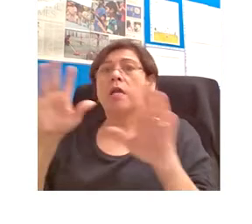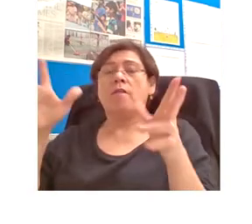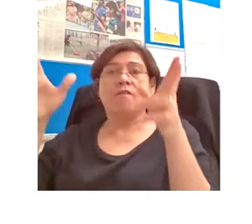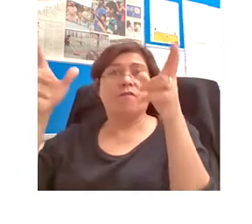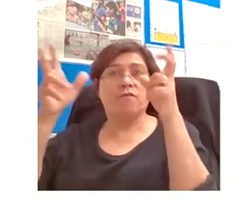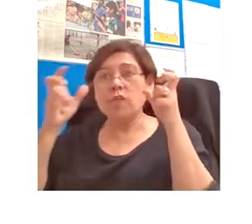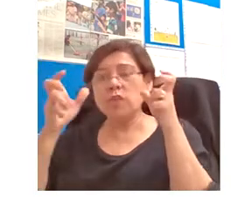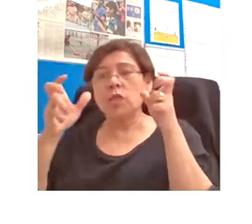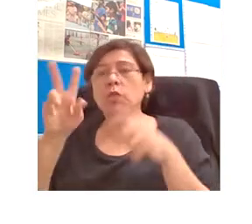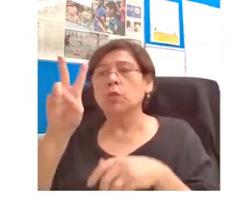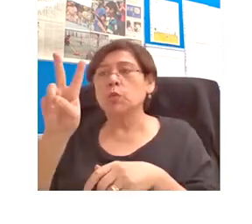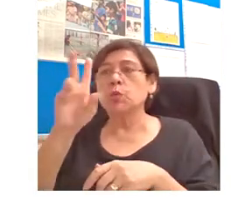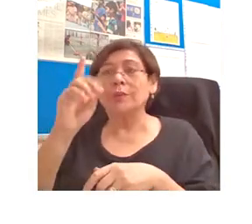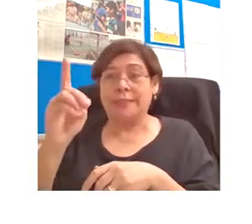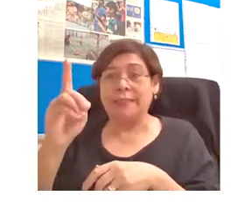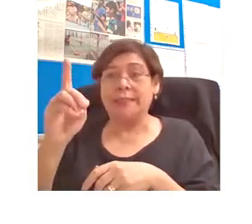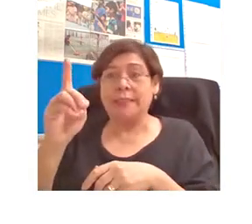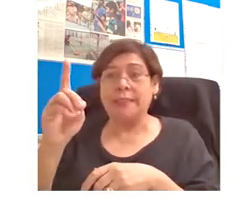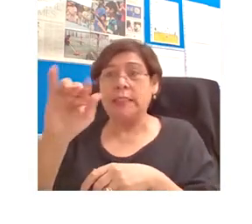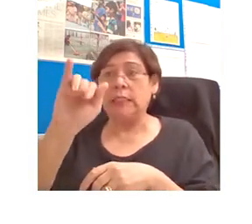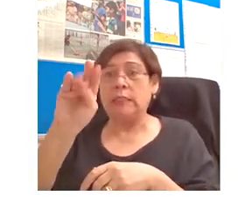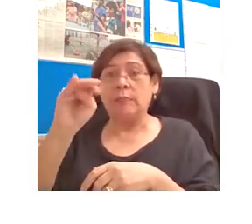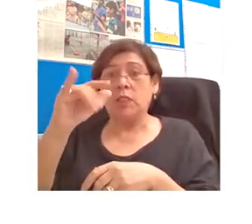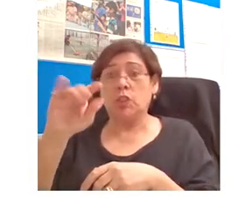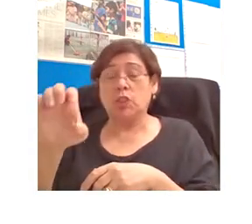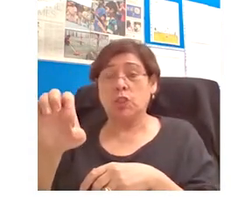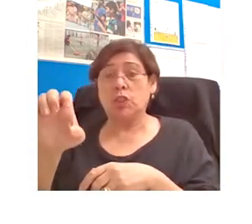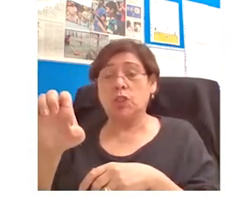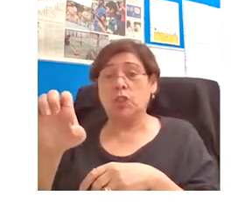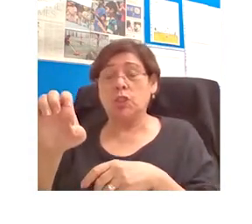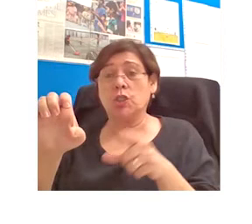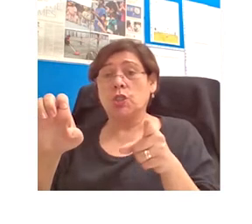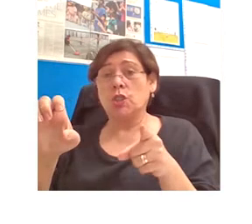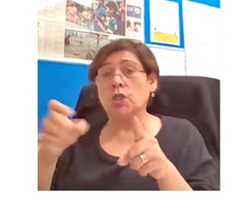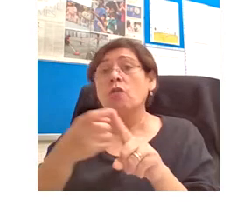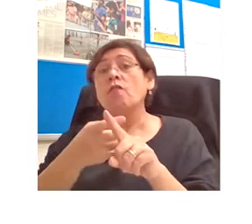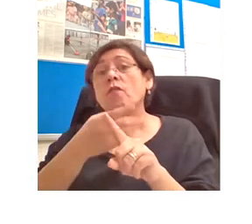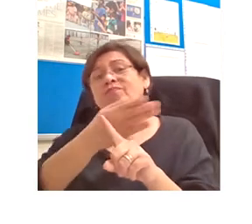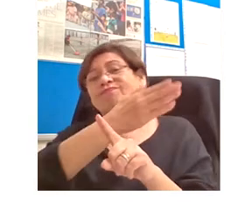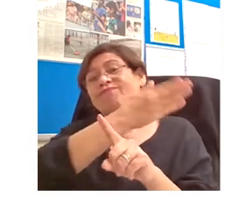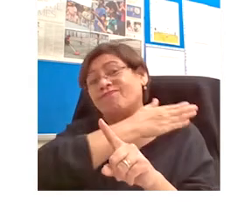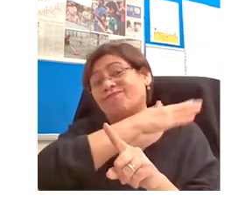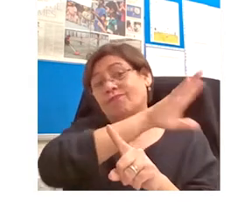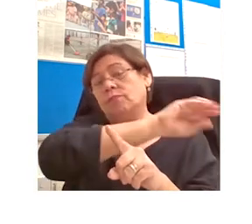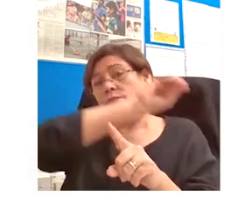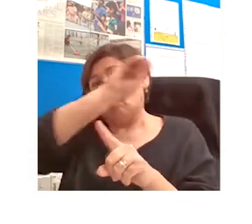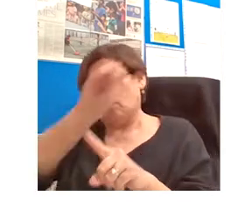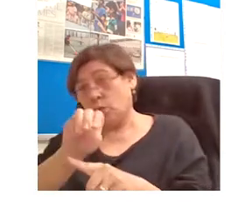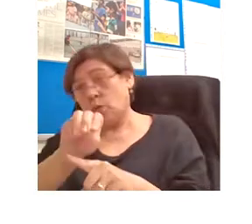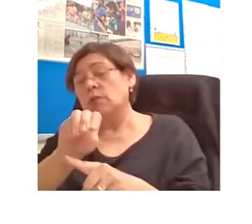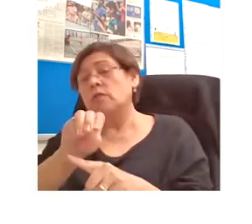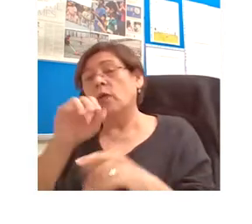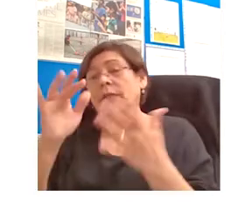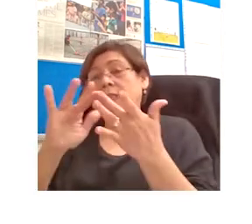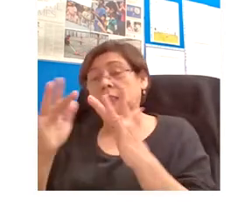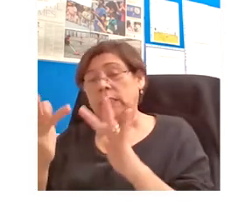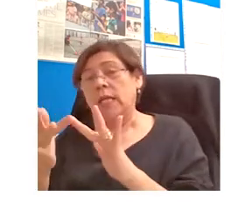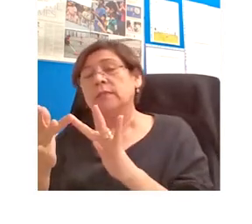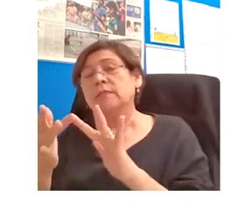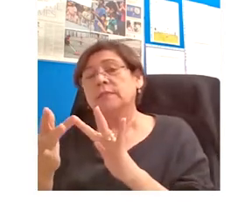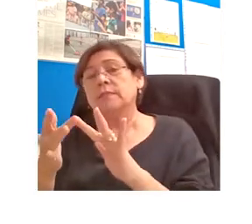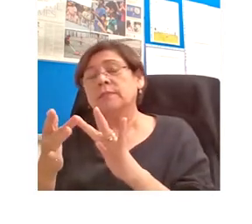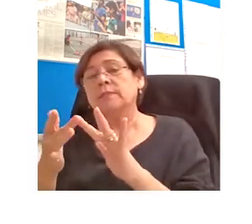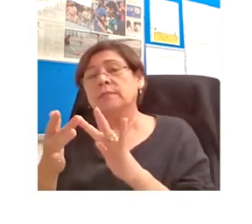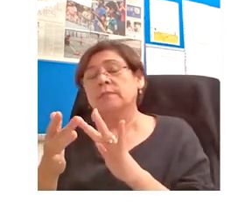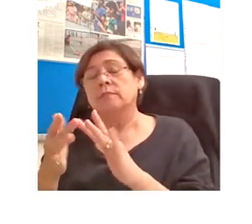images, which in many cases have simply been harvested from pre-existing material on the internet, and also linking through to a